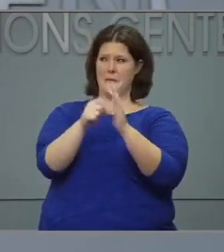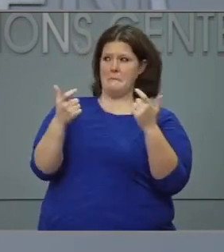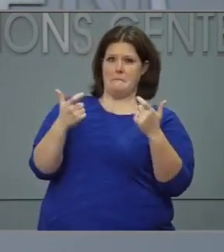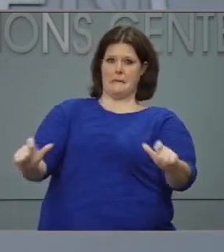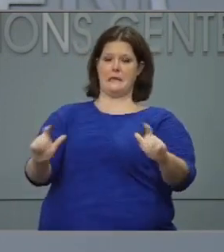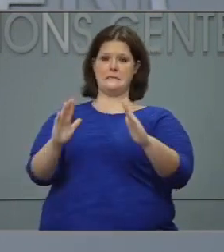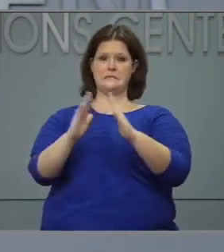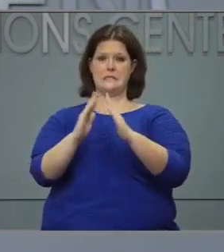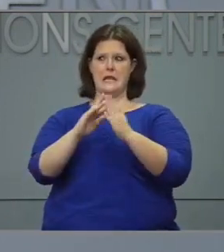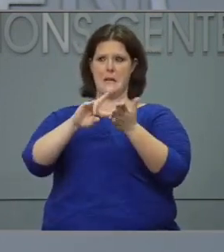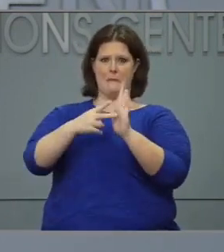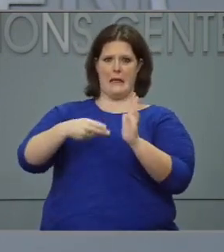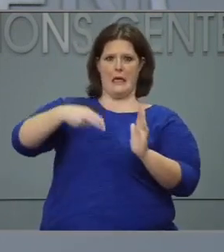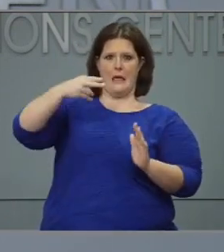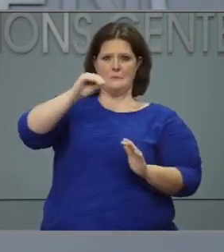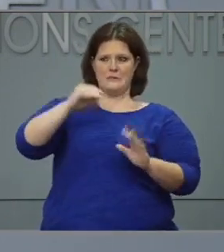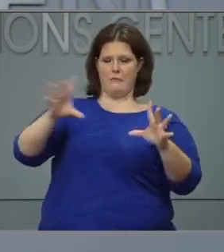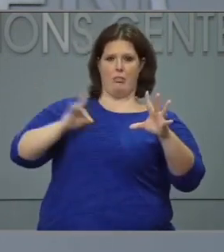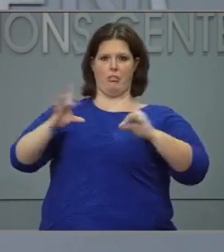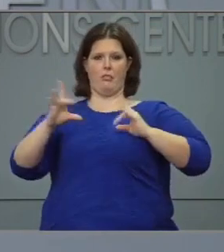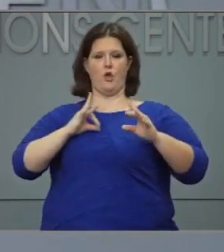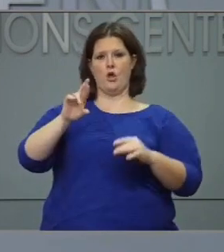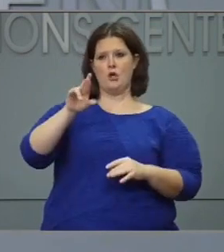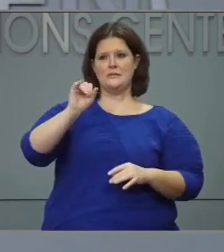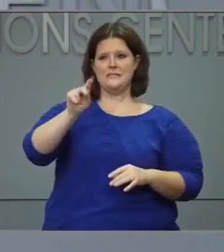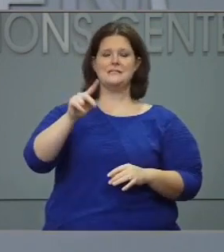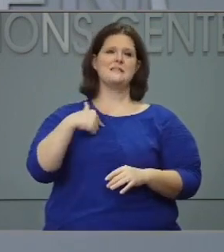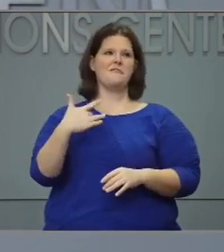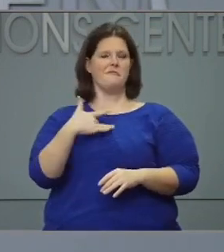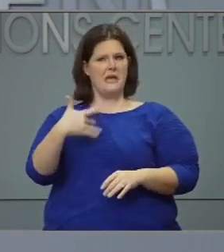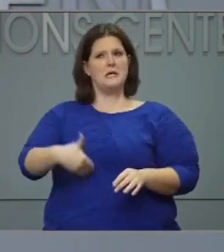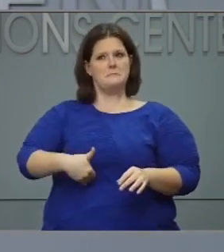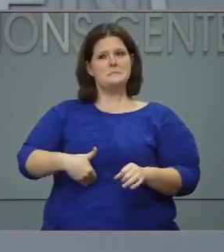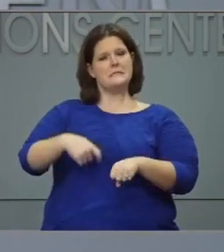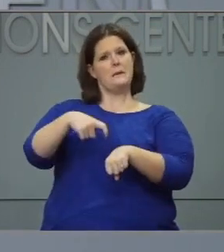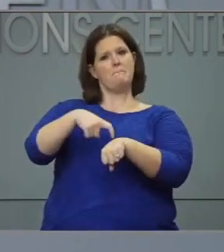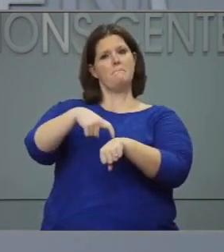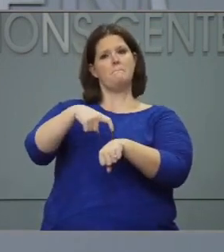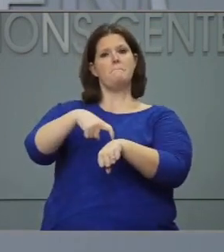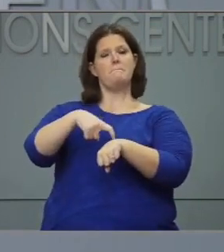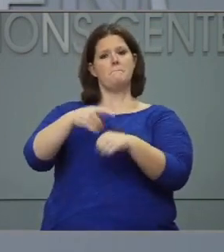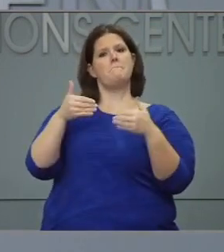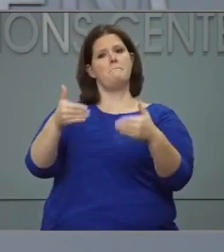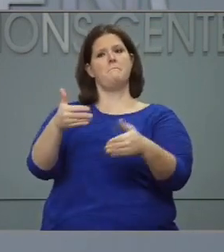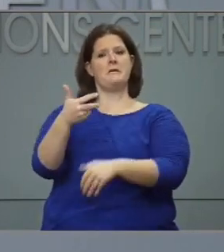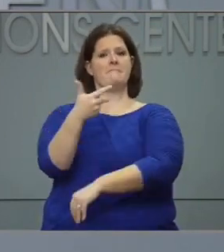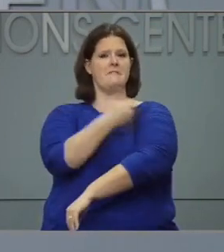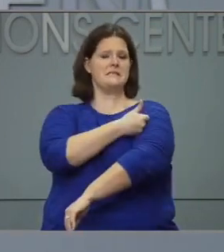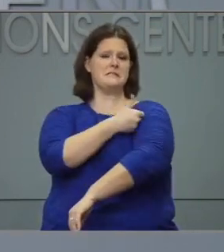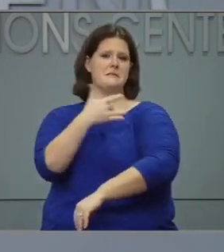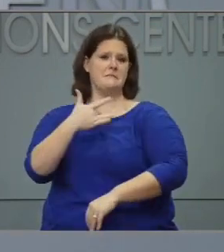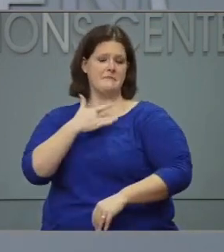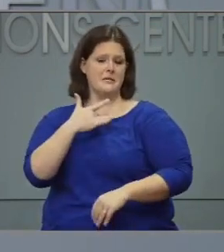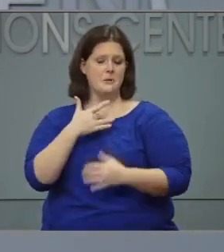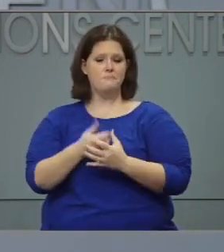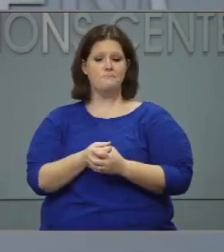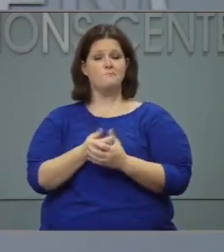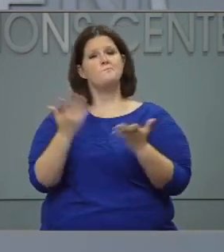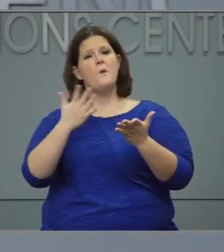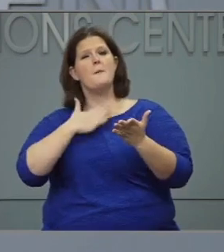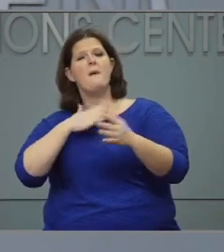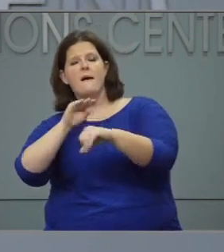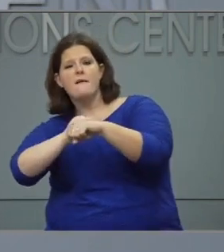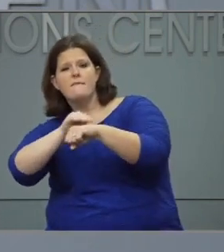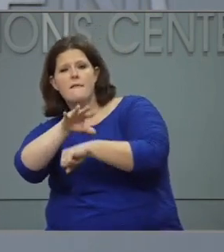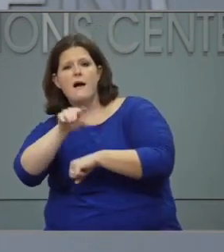more risks. And I decided it was probably time for me to get vaccinated. And what I would say to somebody